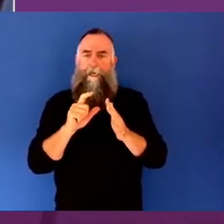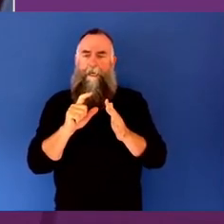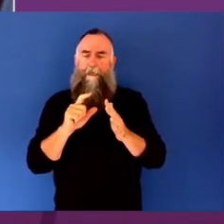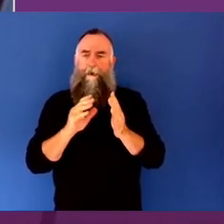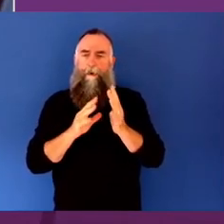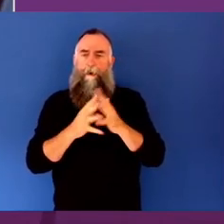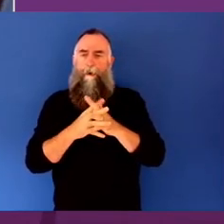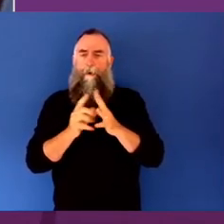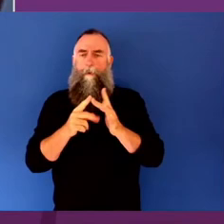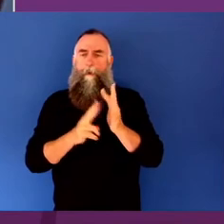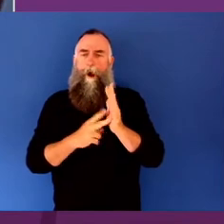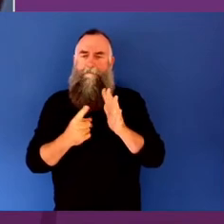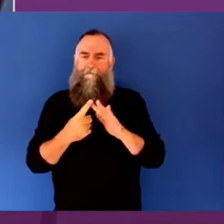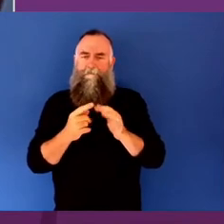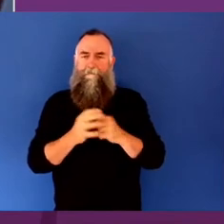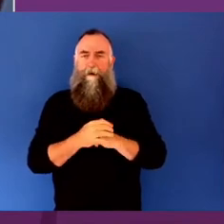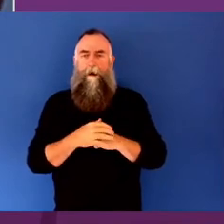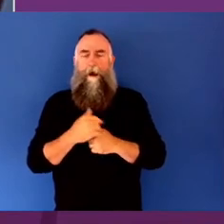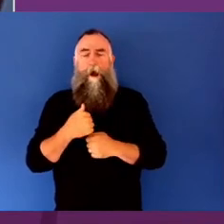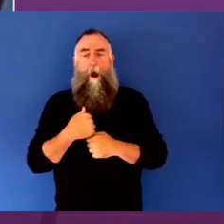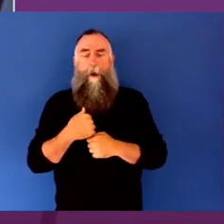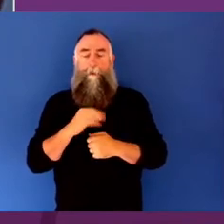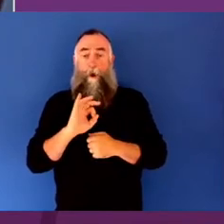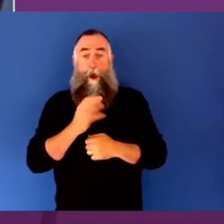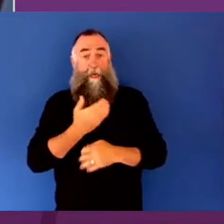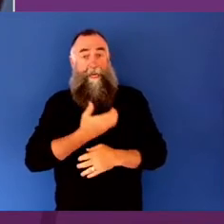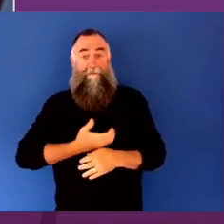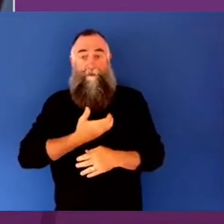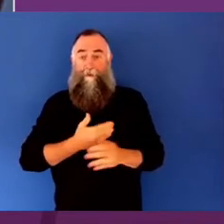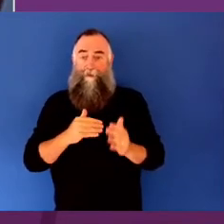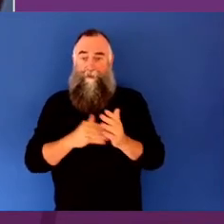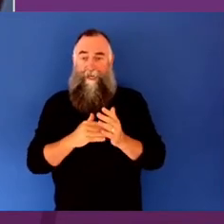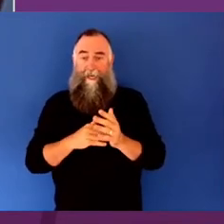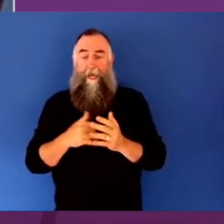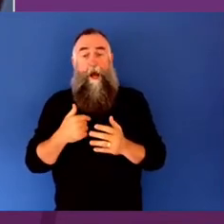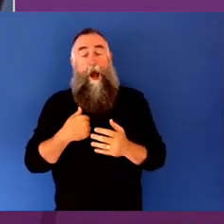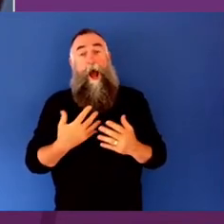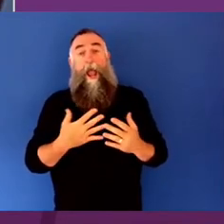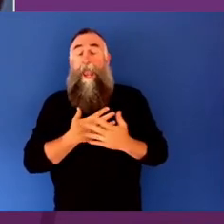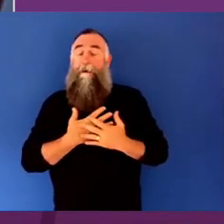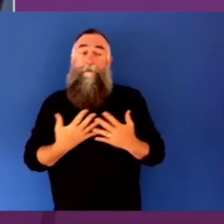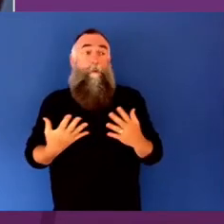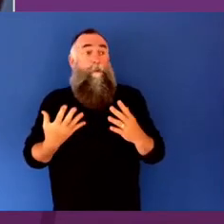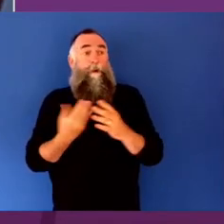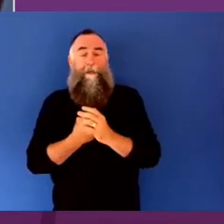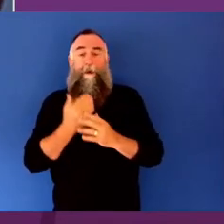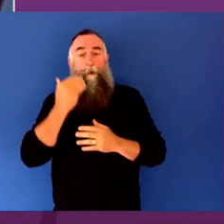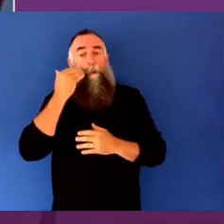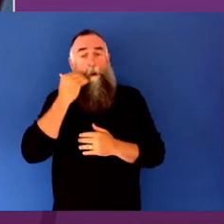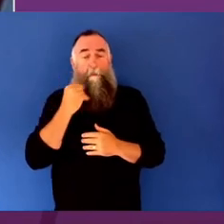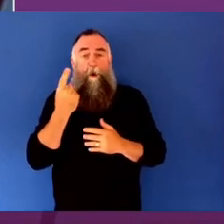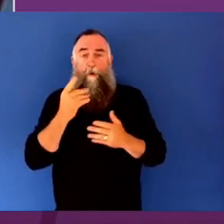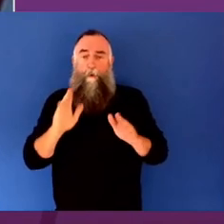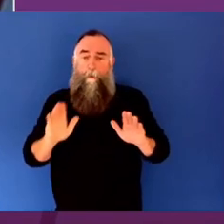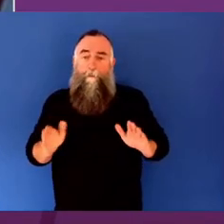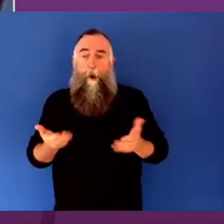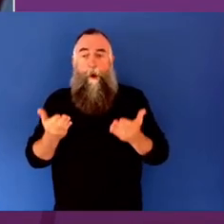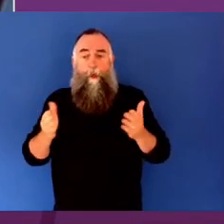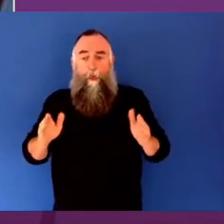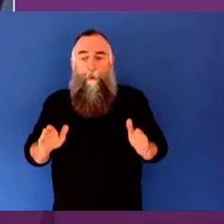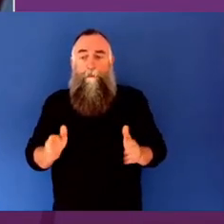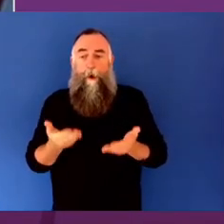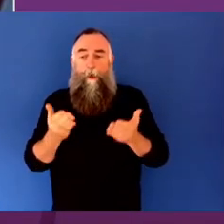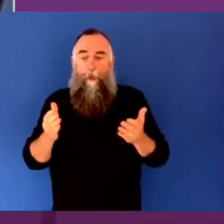when I'm with birthing women and particularly in intimate situations. So